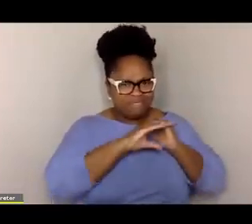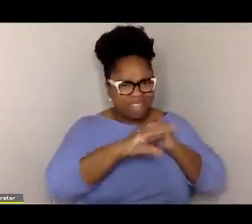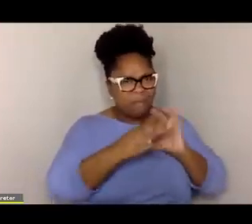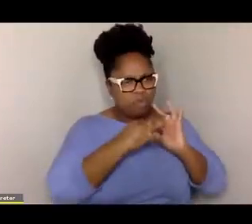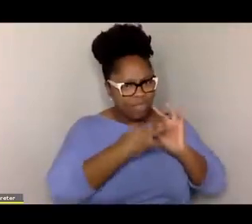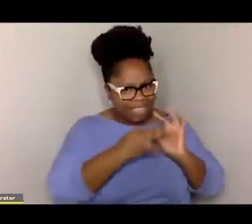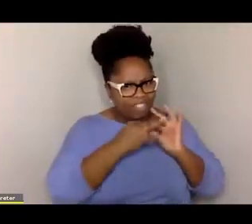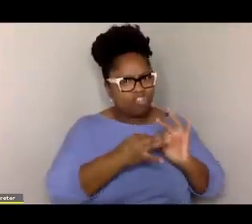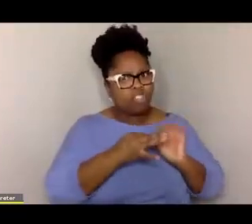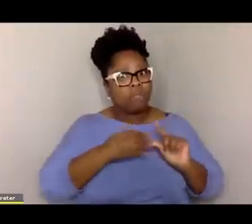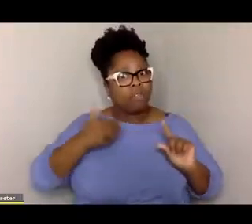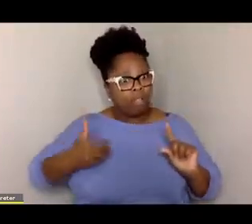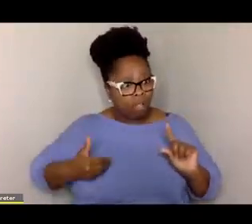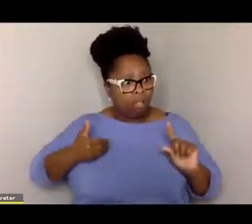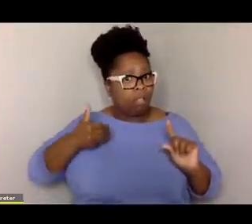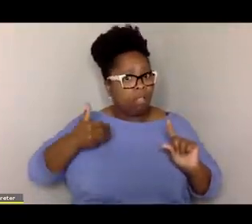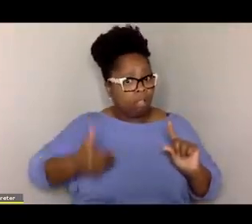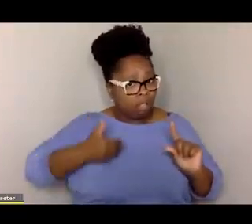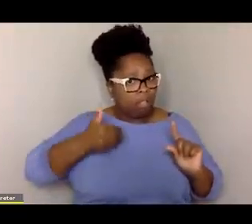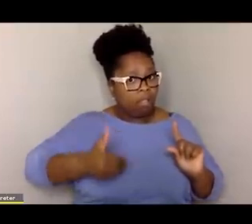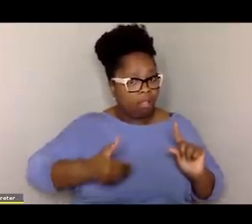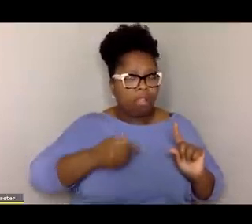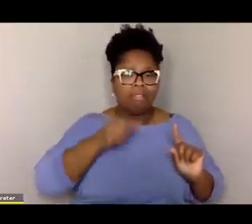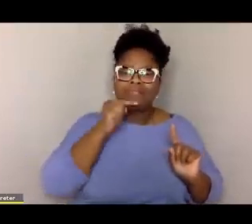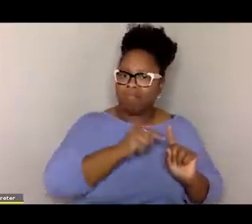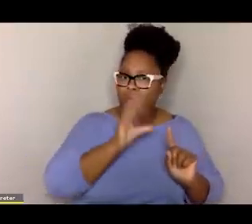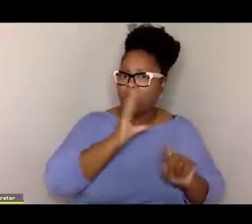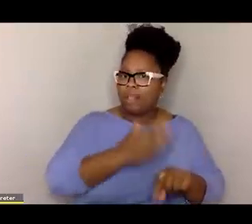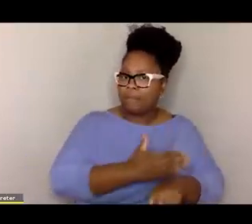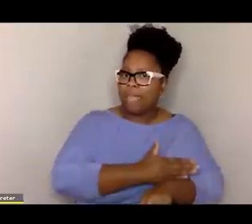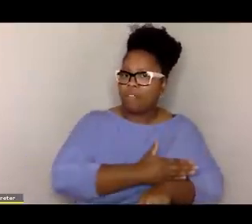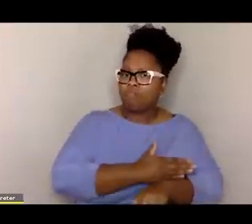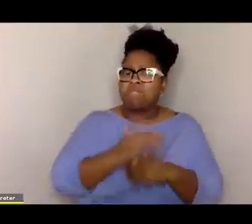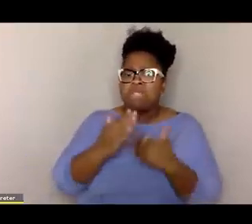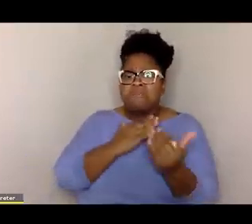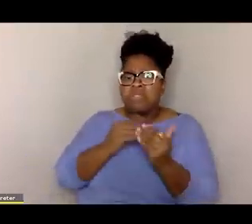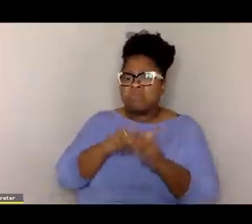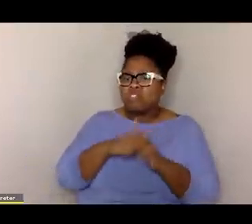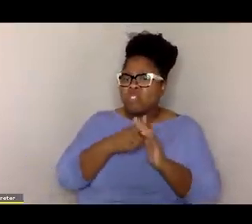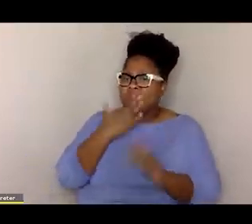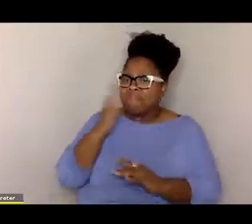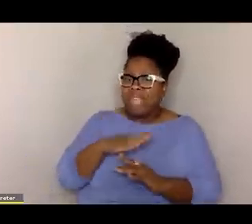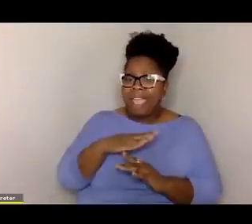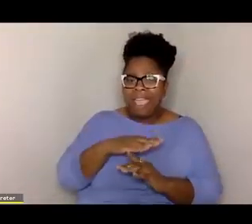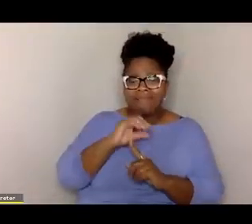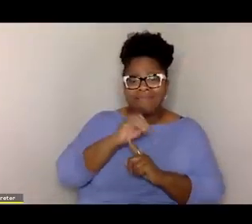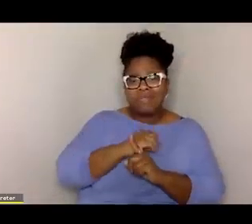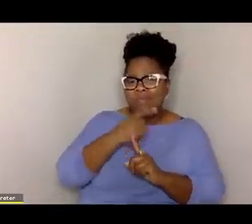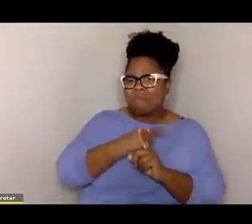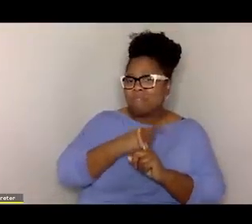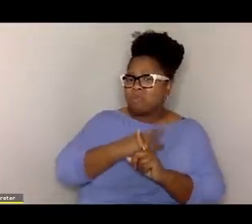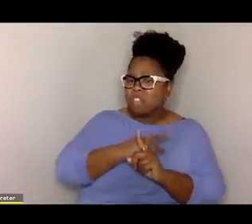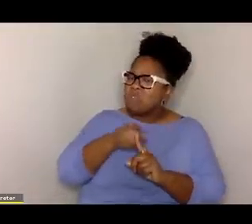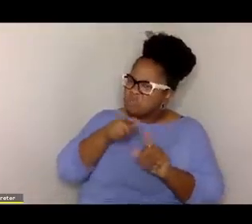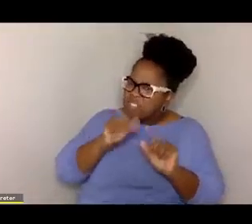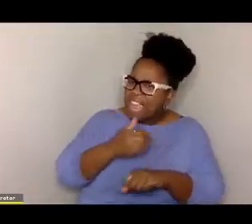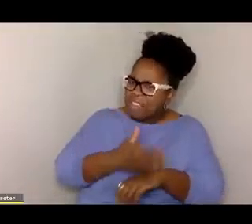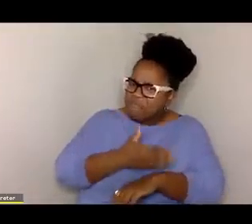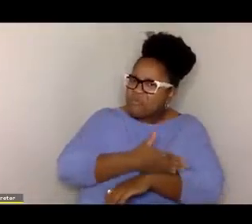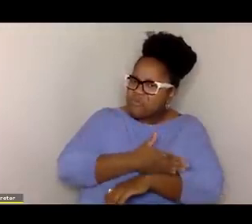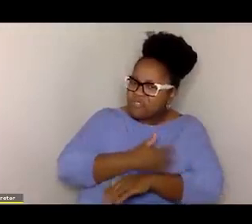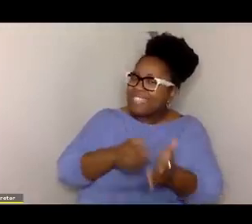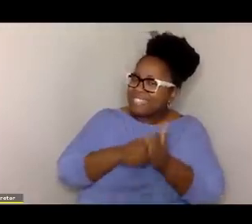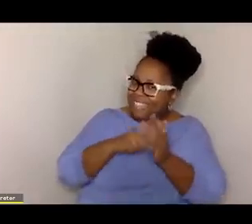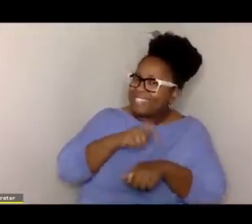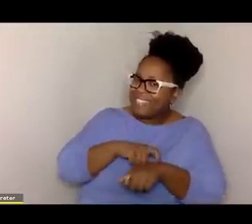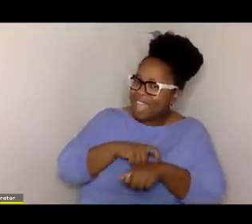relationships over time, you will over time get better. Even if you had a bad start, you can get better.